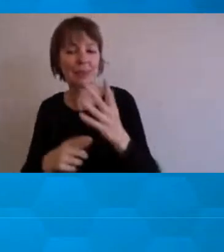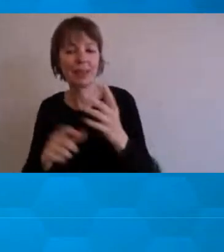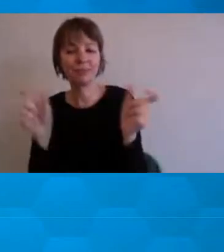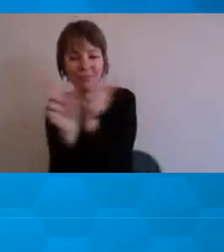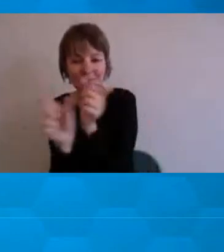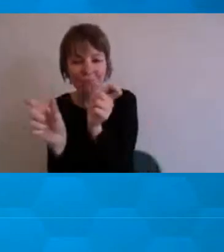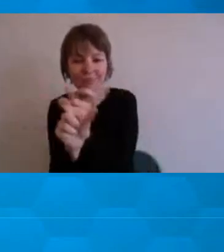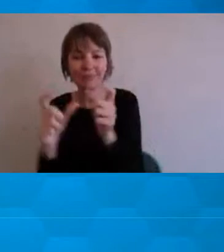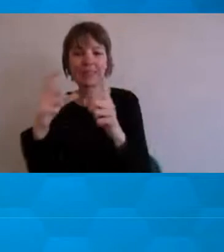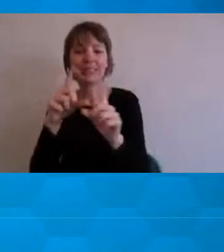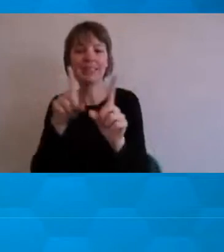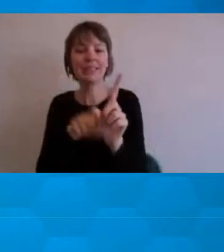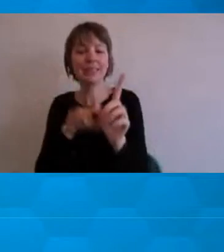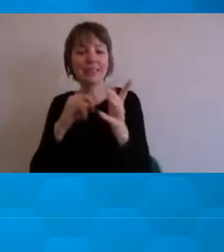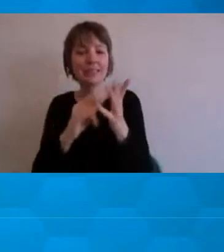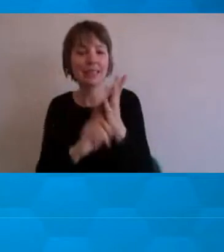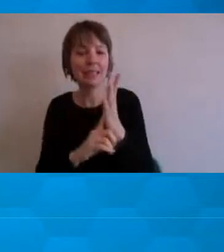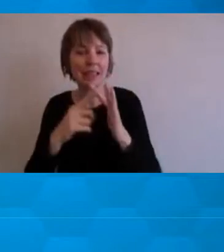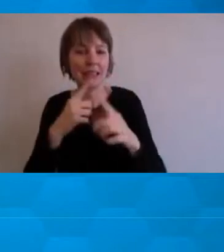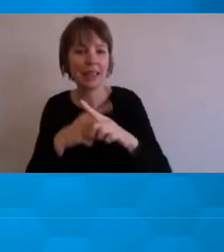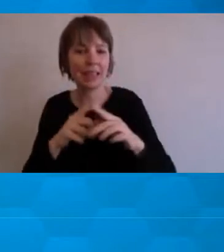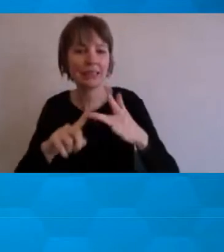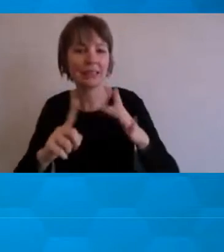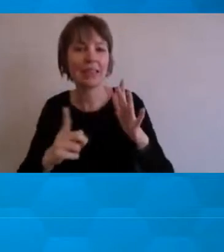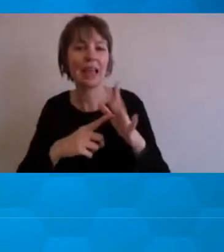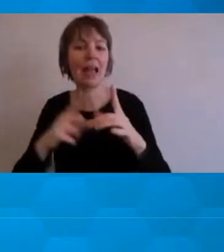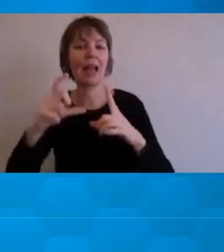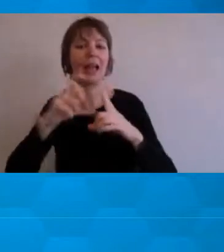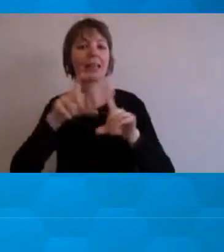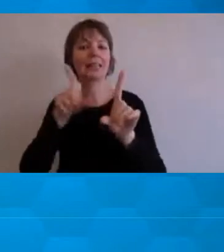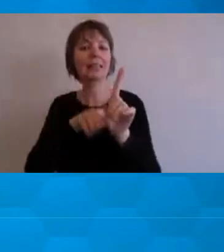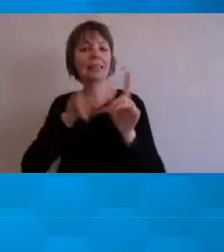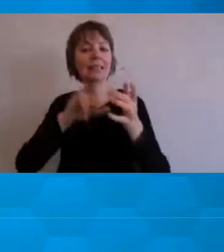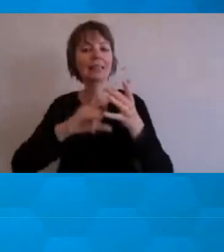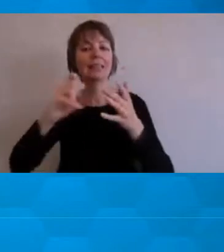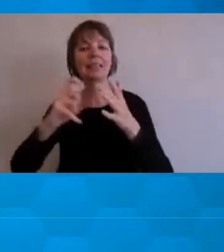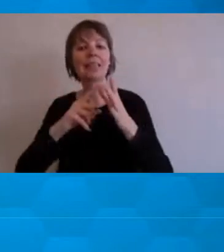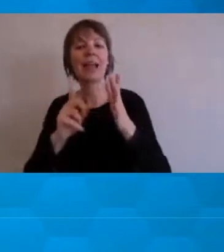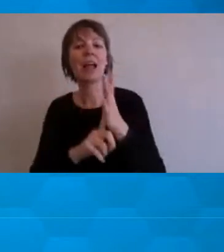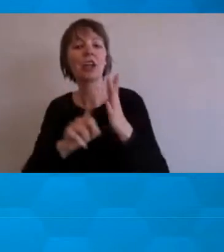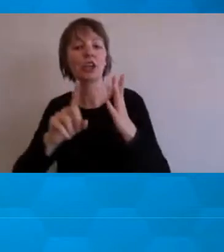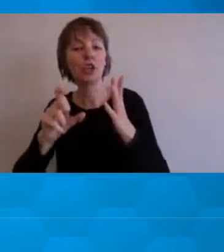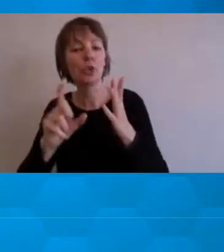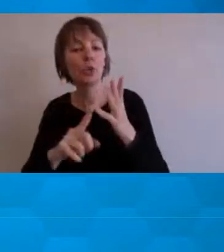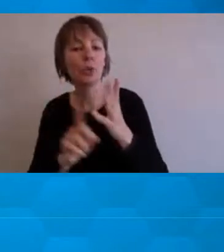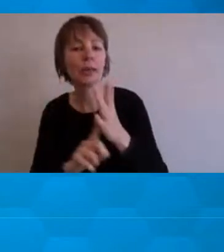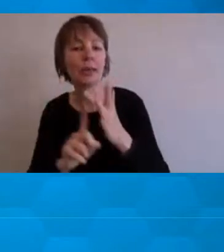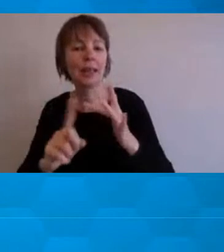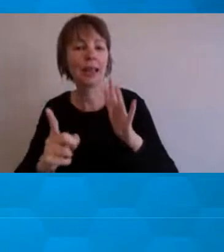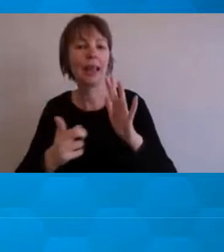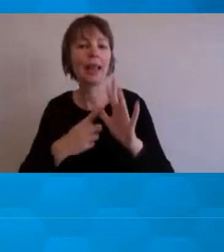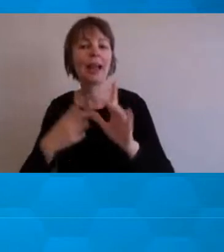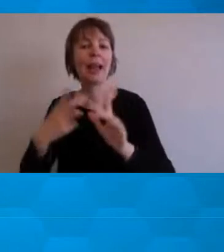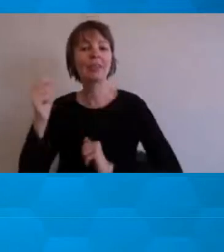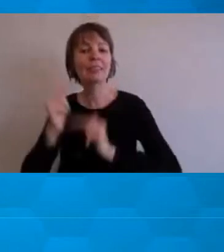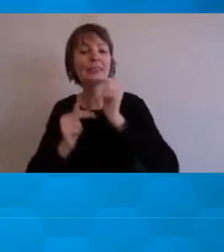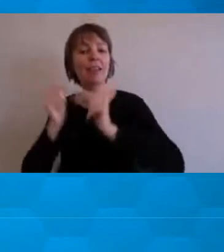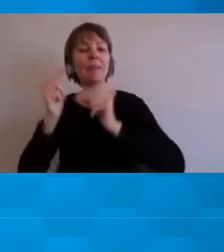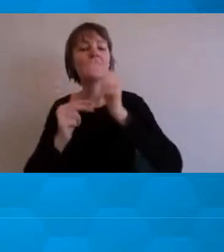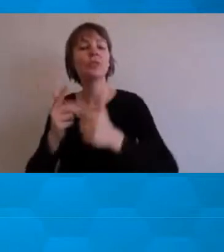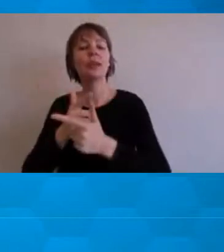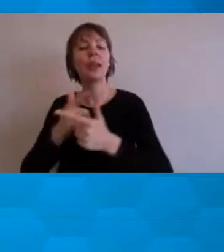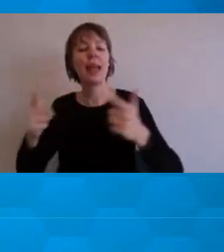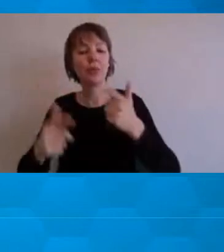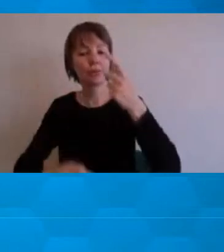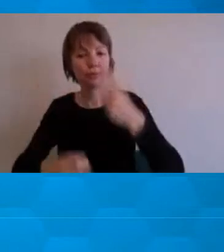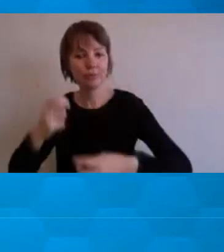dyscalculia. They can be things such as the developmental language disorder. And of course, as we've heard from a couple of